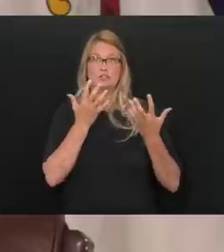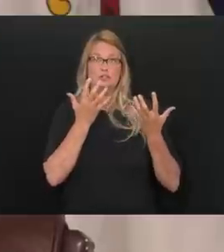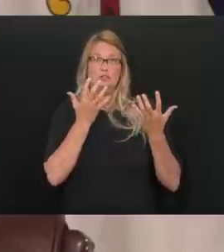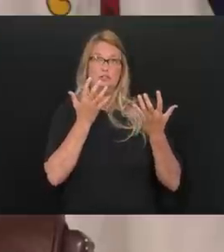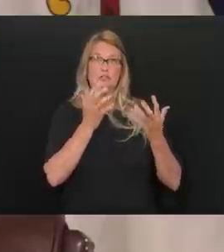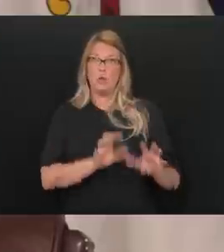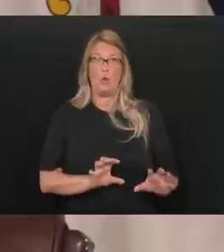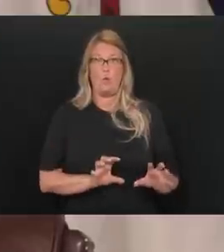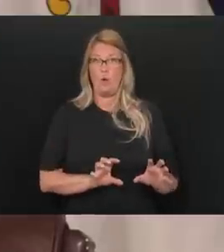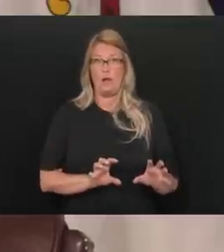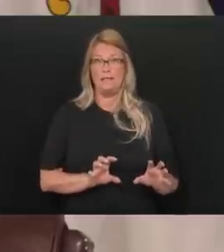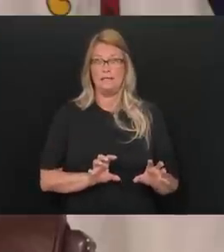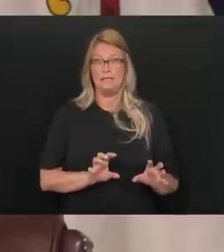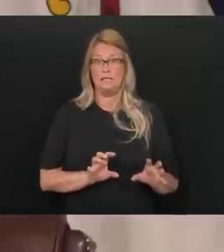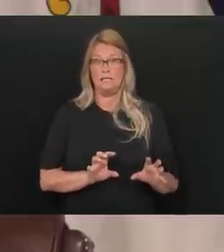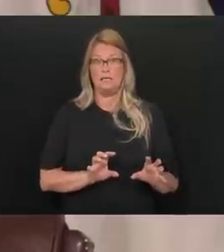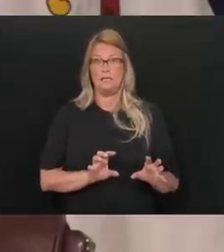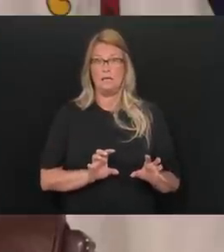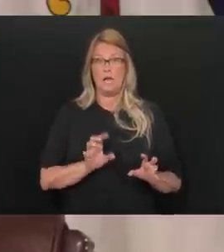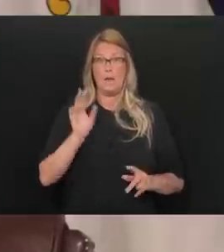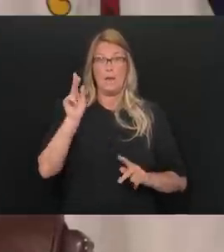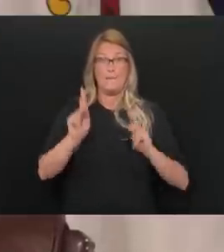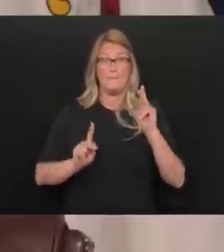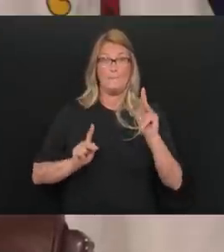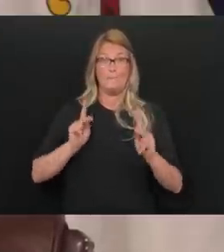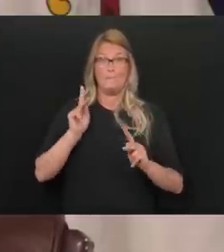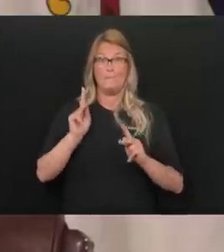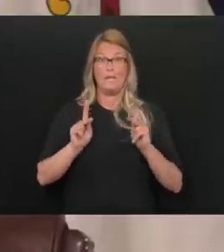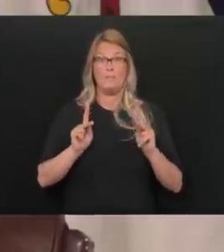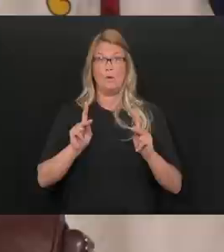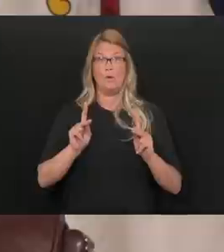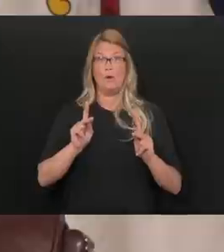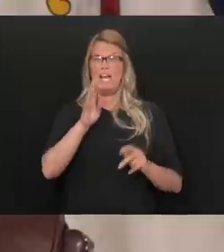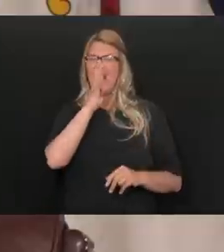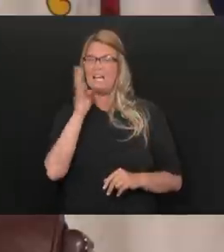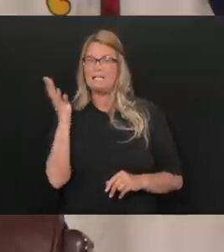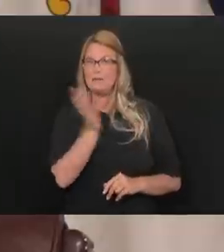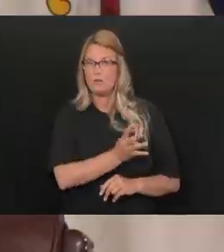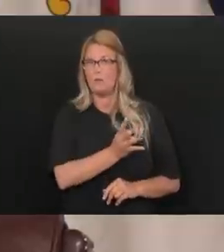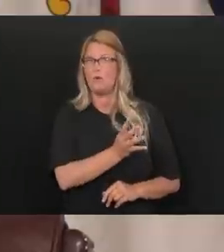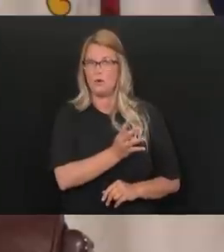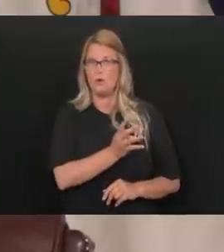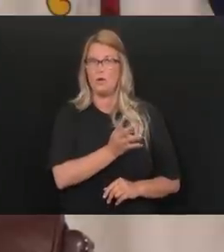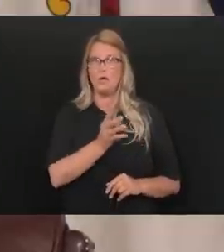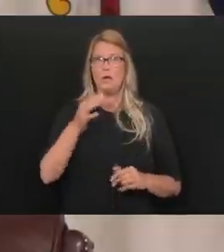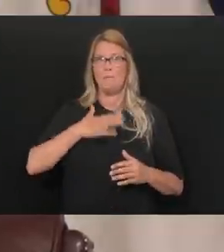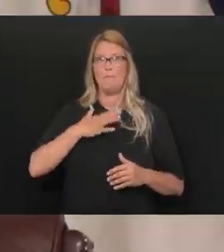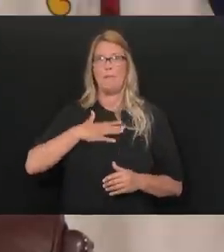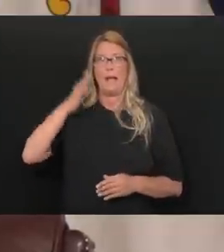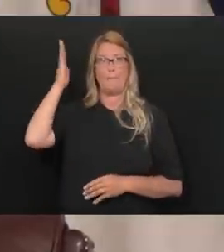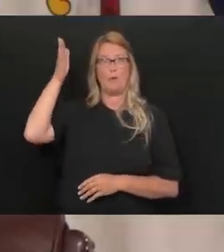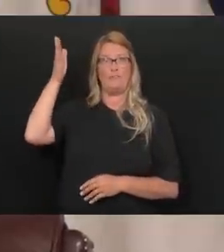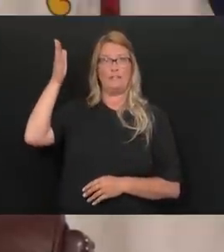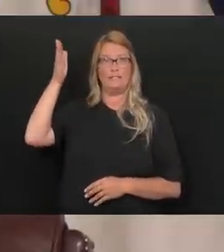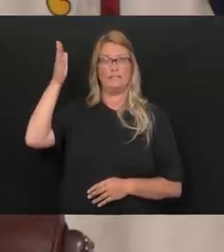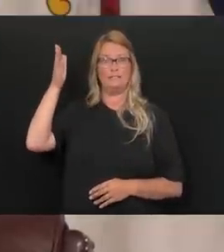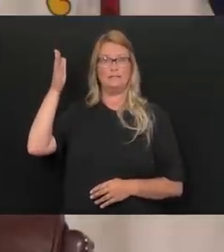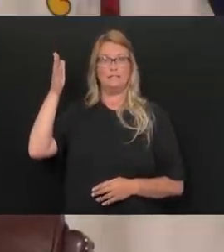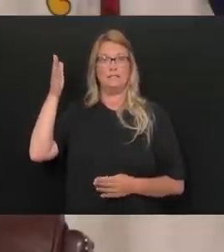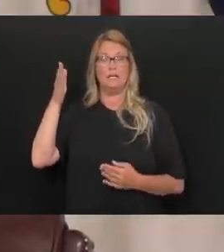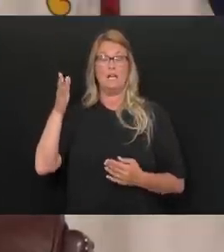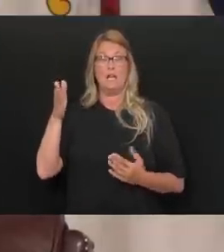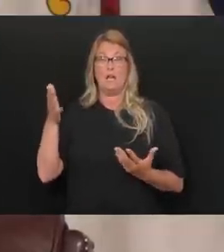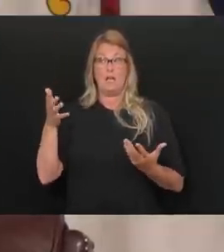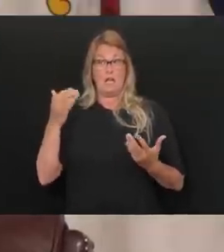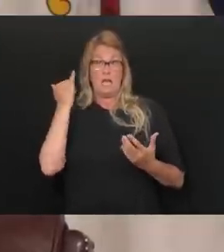uh, people to become lethargic with, with, with the briefing. I want, you know, as